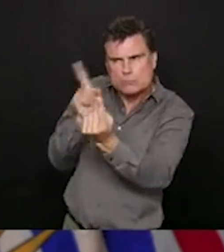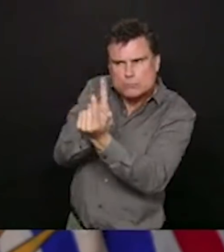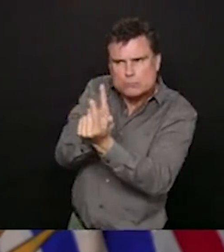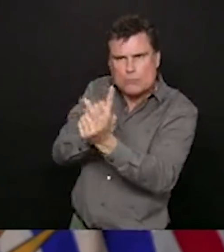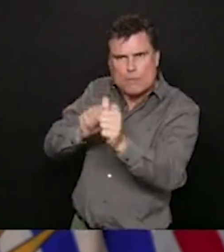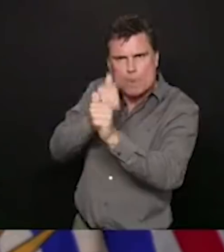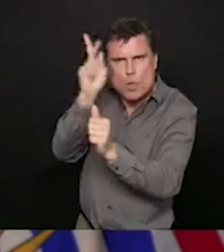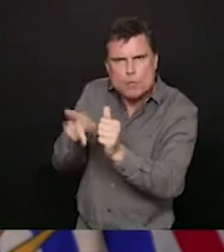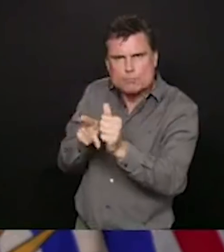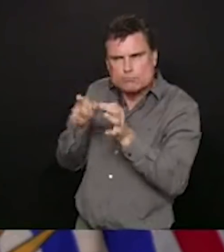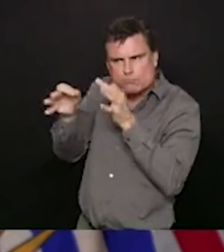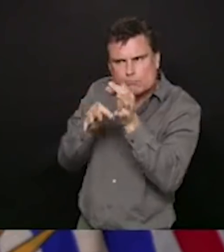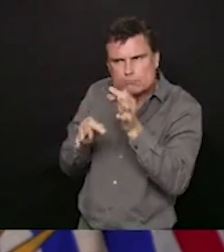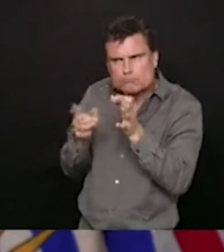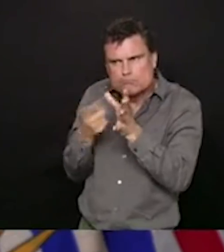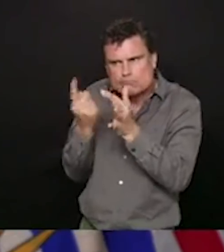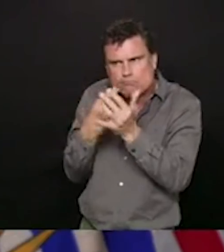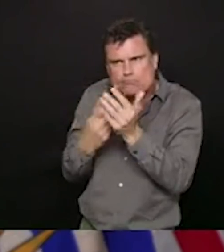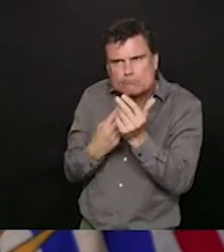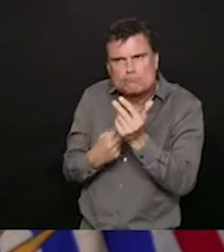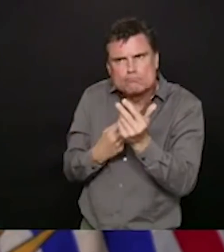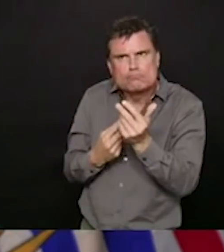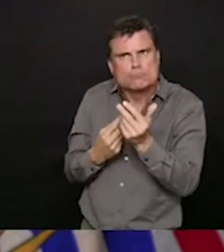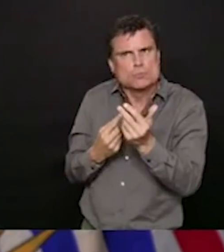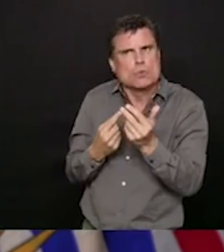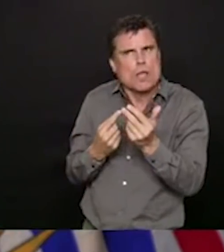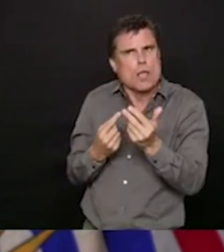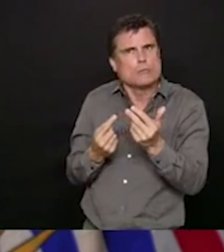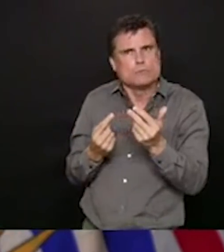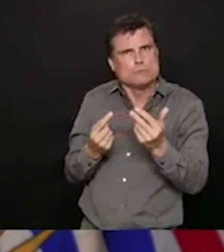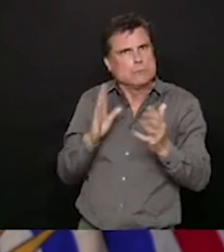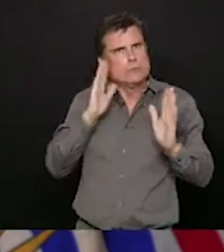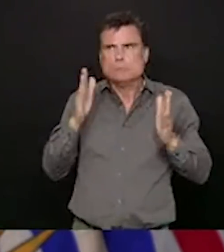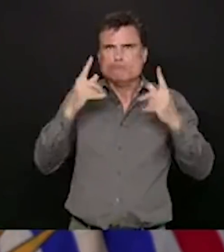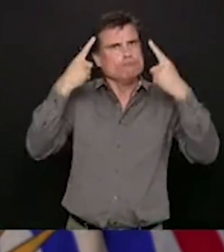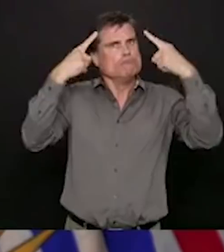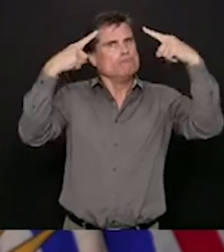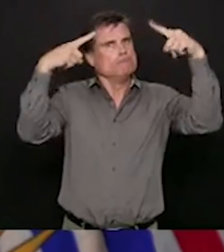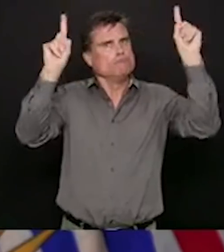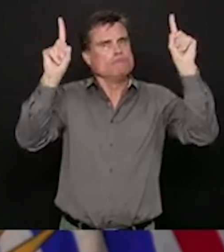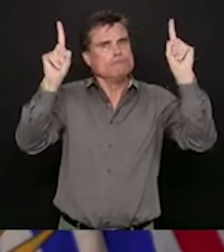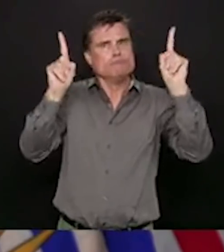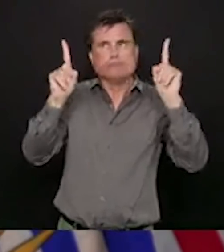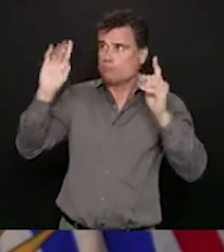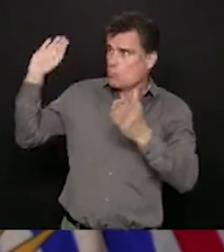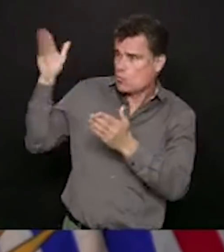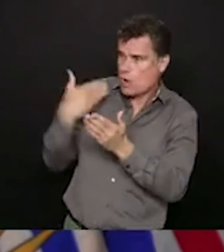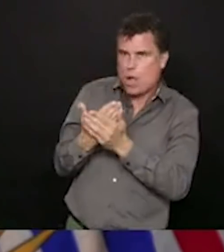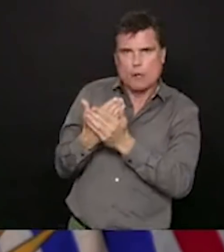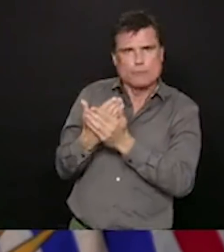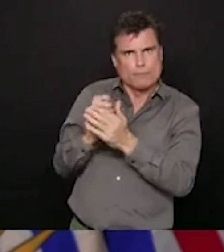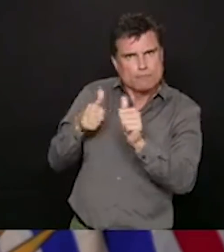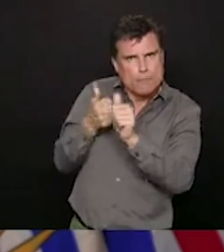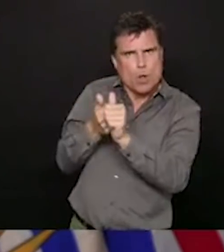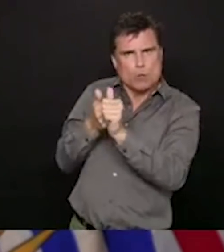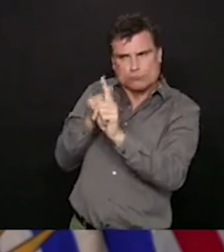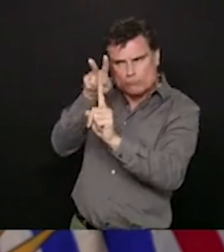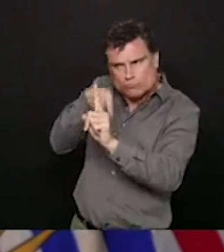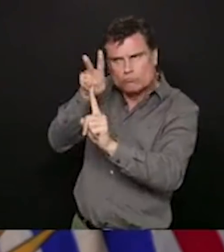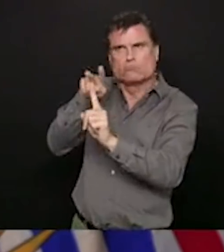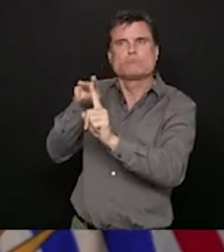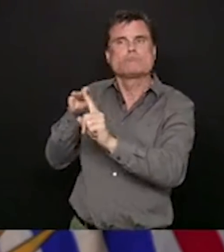arises. So today the premier shared that the framework for our BC new normal approach